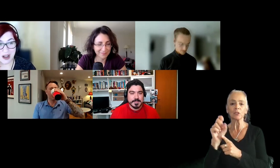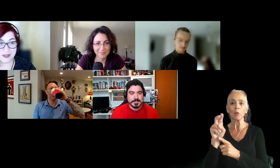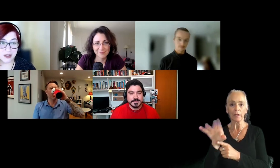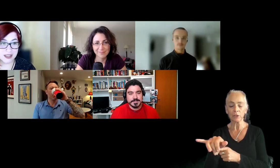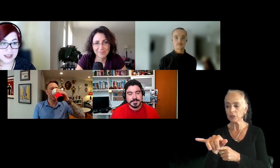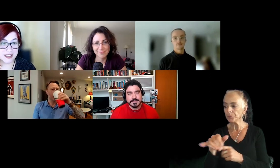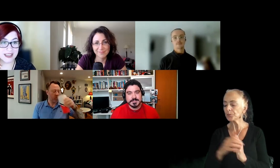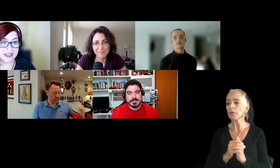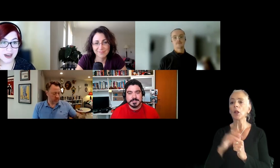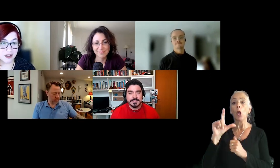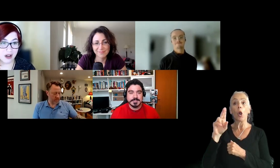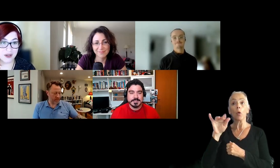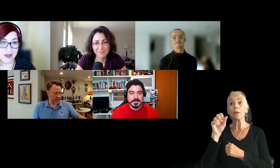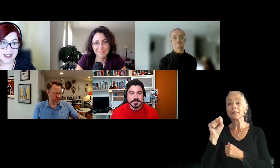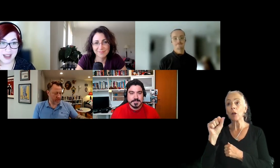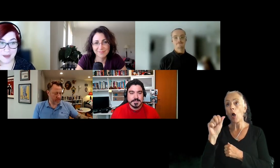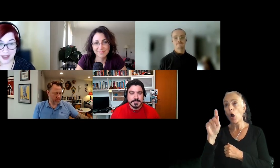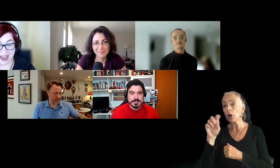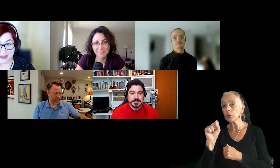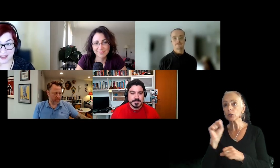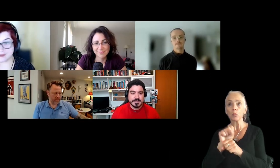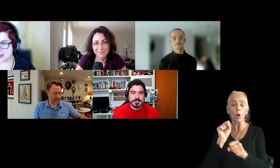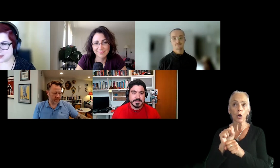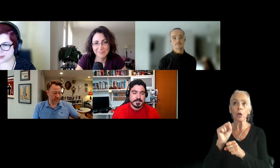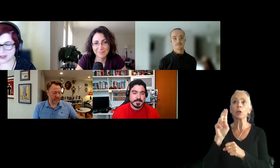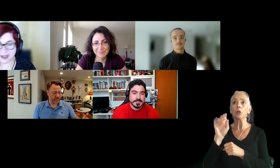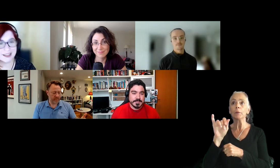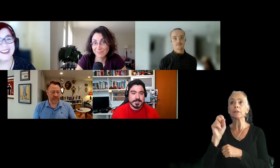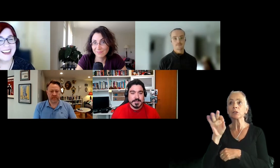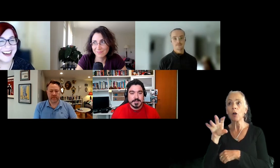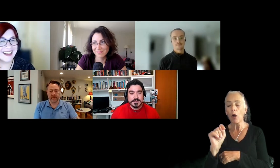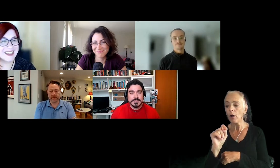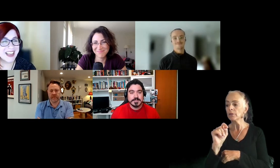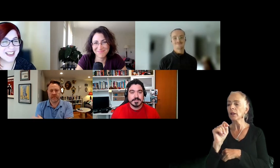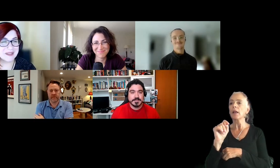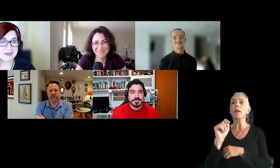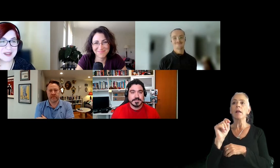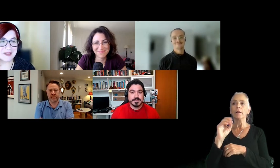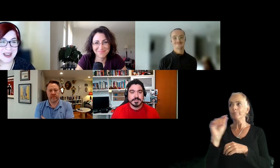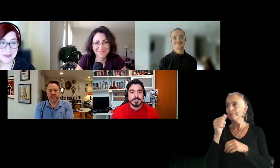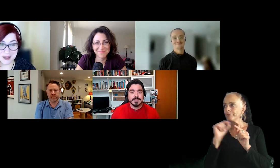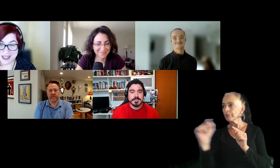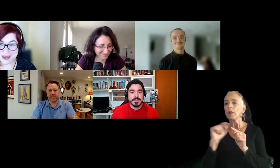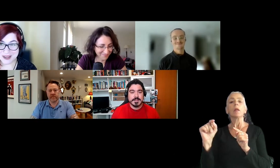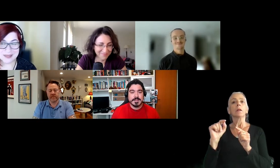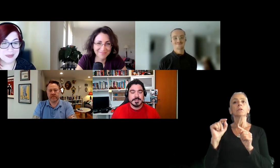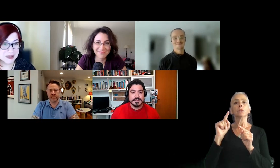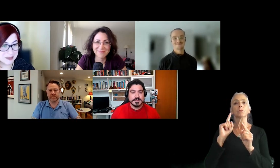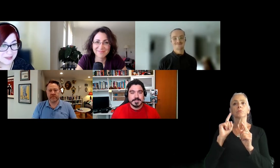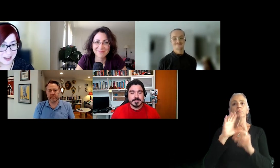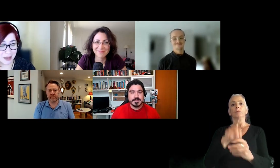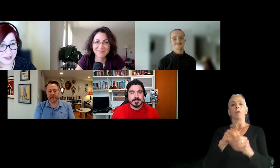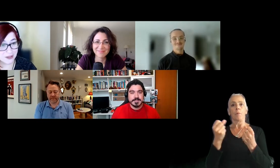Ubisoft, LucasArts, and director of UX at Epic Games, the famous Fortnite, she has contributed to many projects across